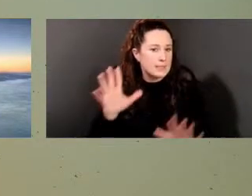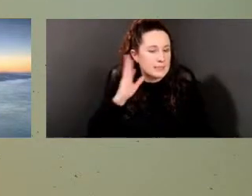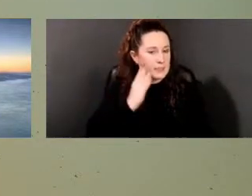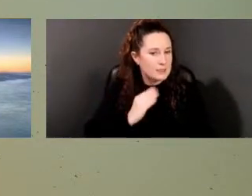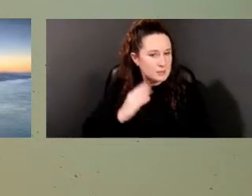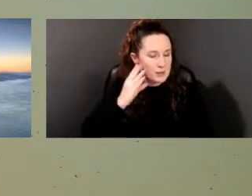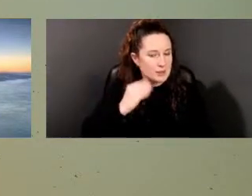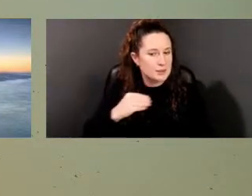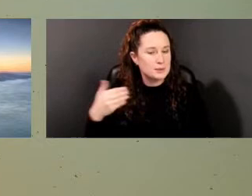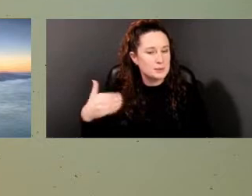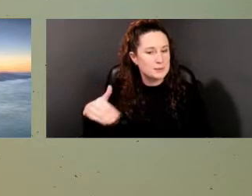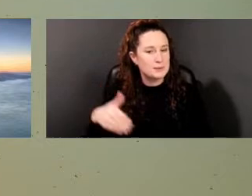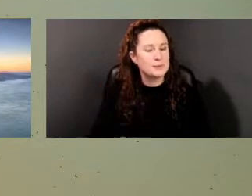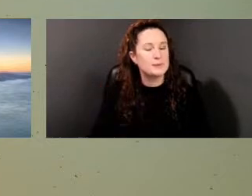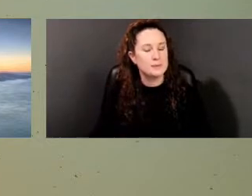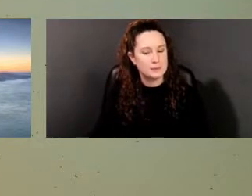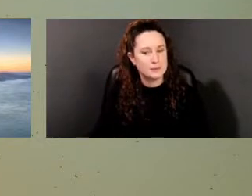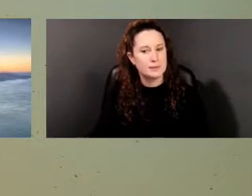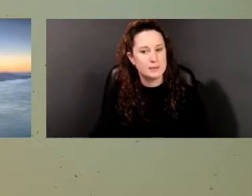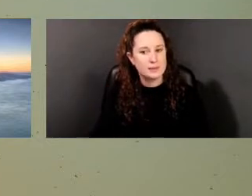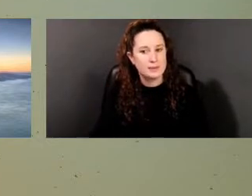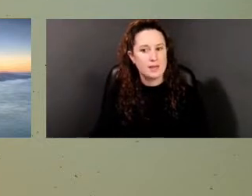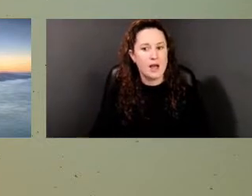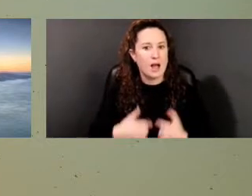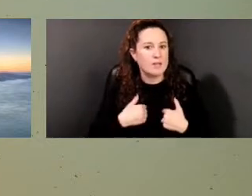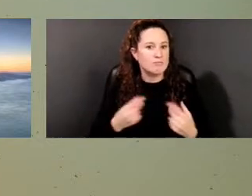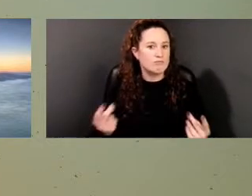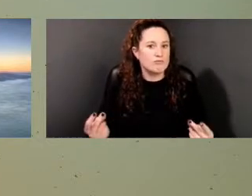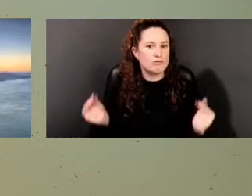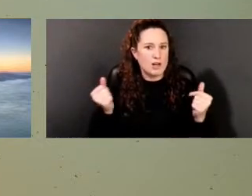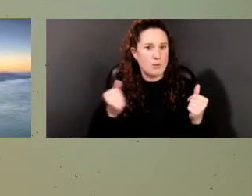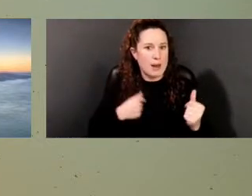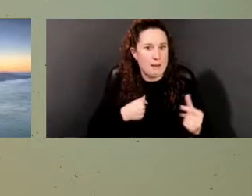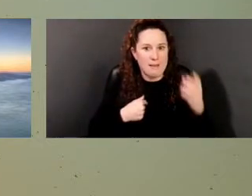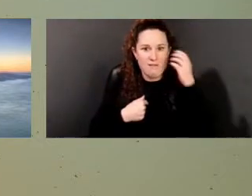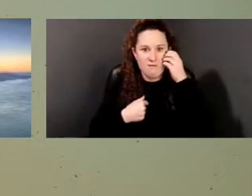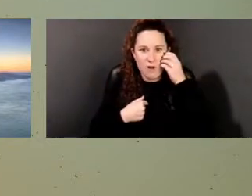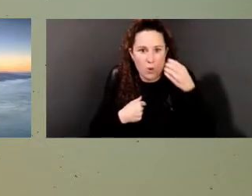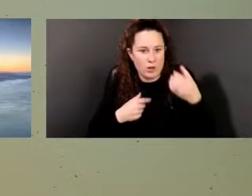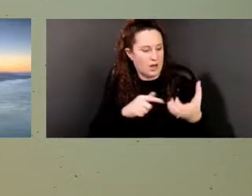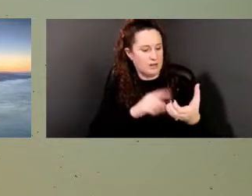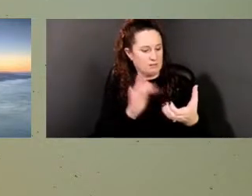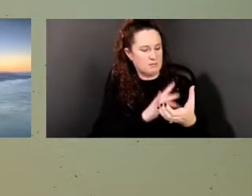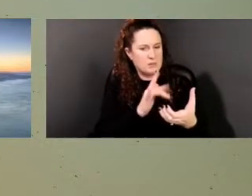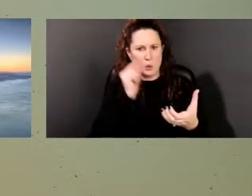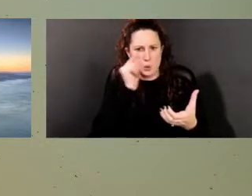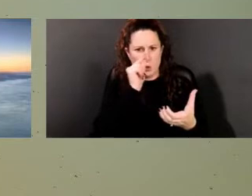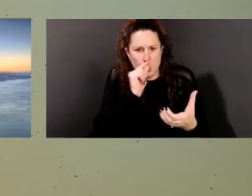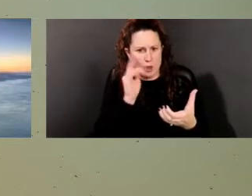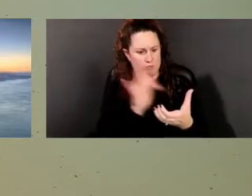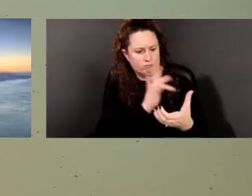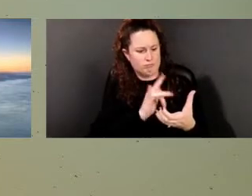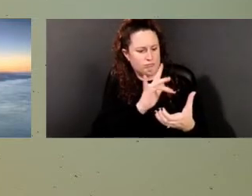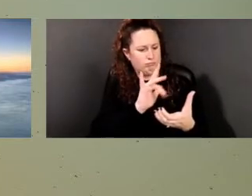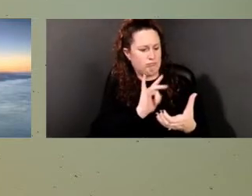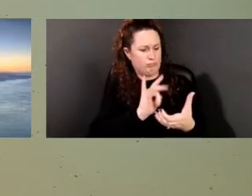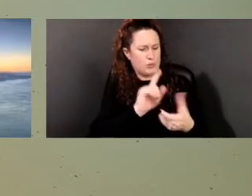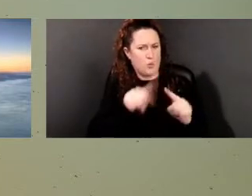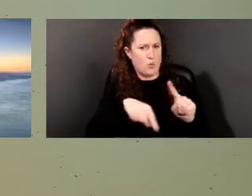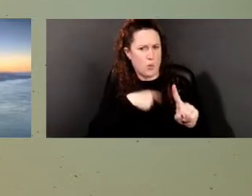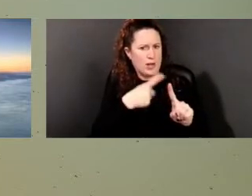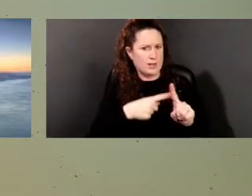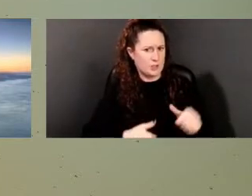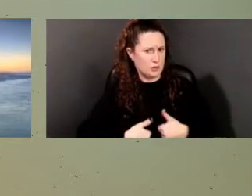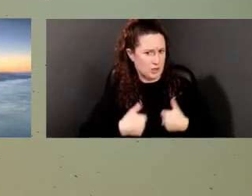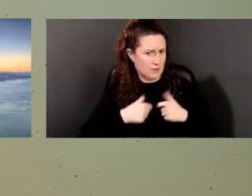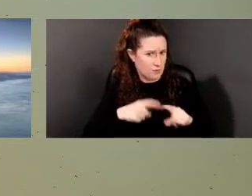I, I immediately got on my phone and Googled to see when John Dickinson lived and saw it was